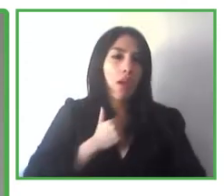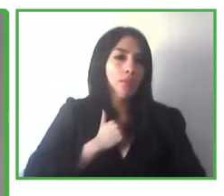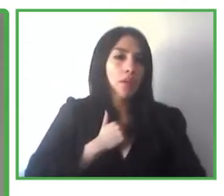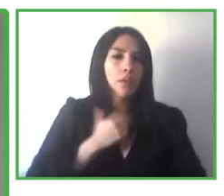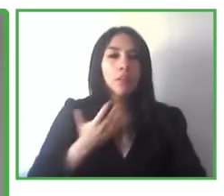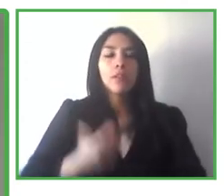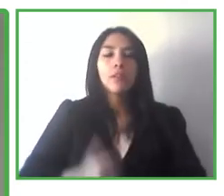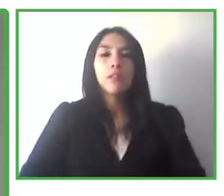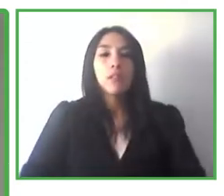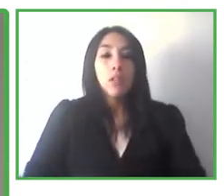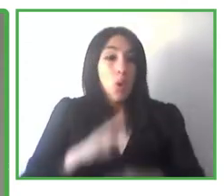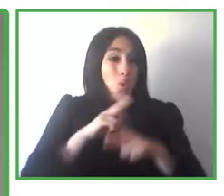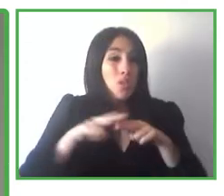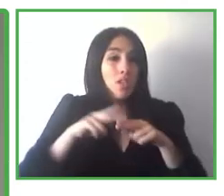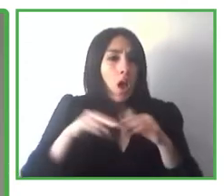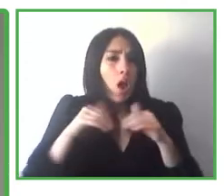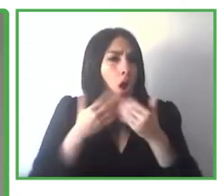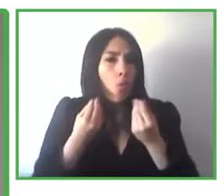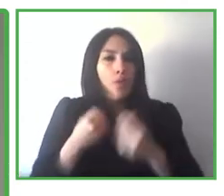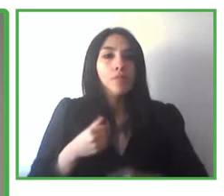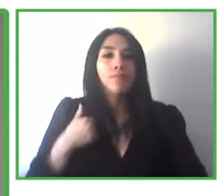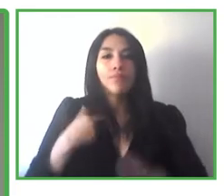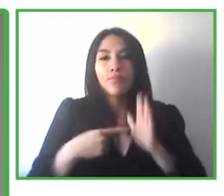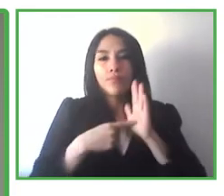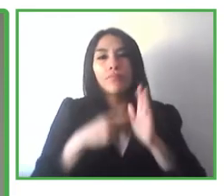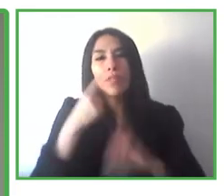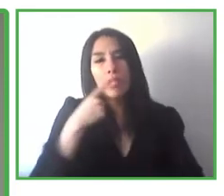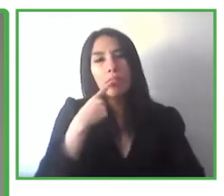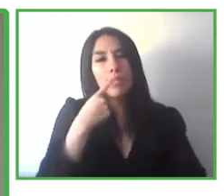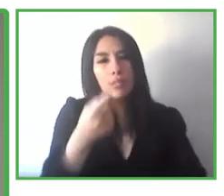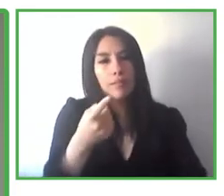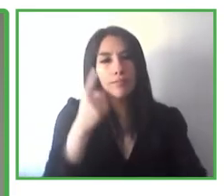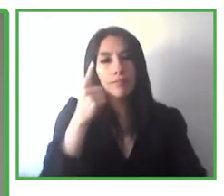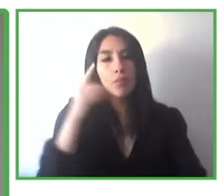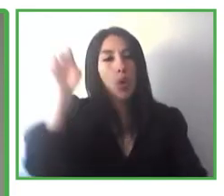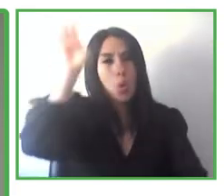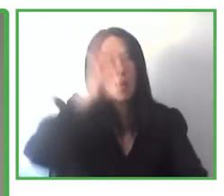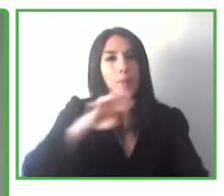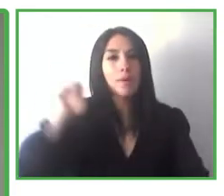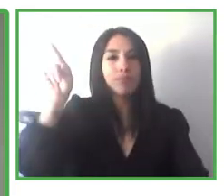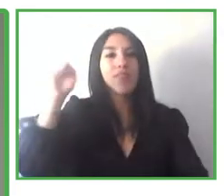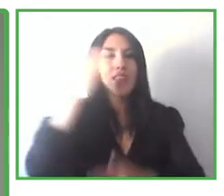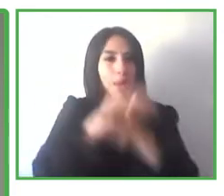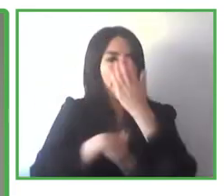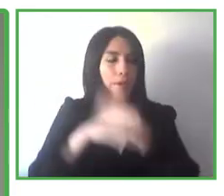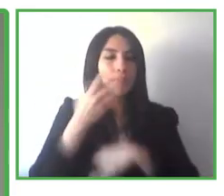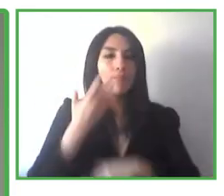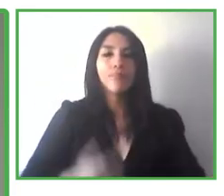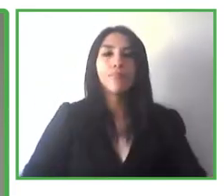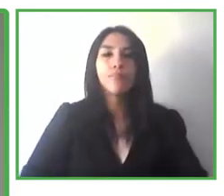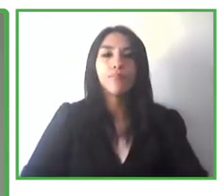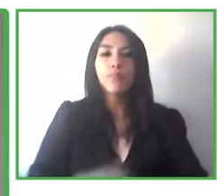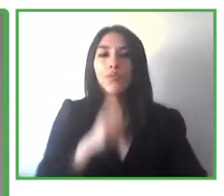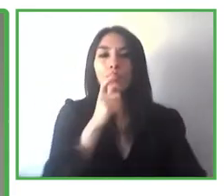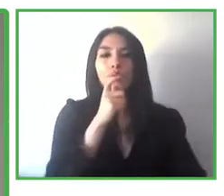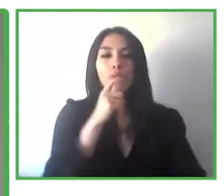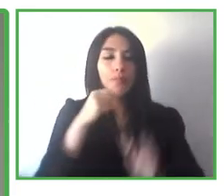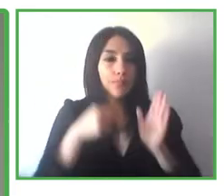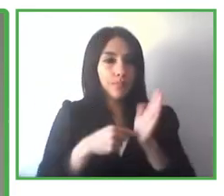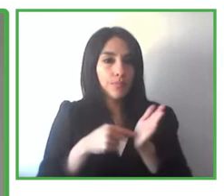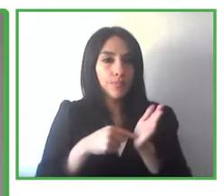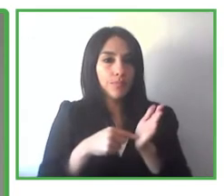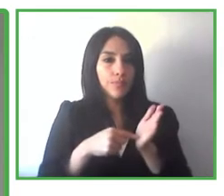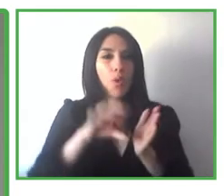in the future. For instance, we may say that the European Forum, the European Disability Forum, which is based on Brussels and Belgium,